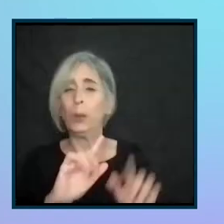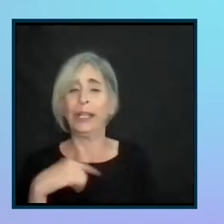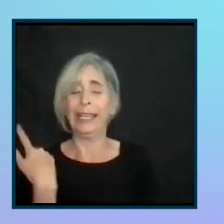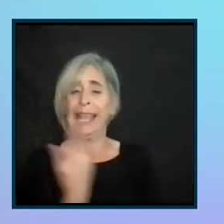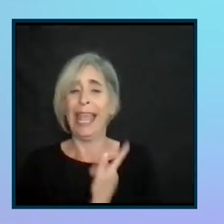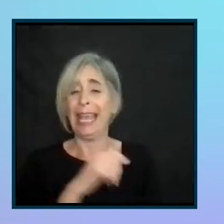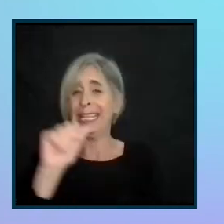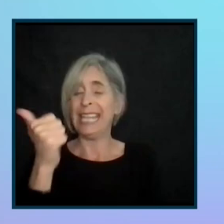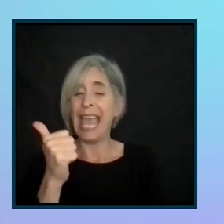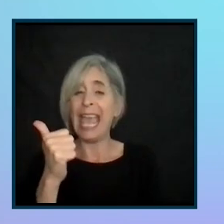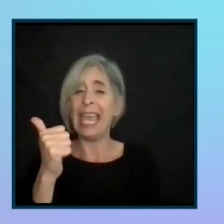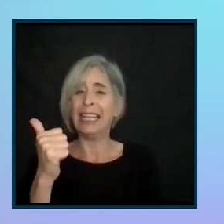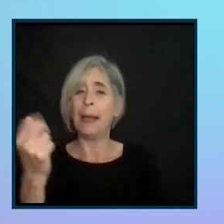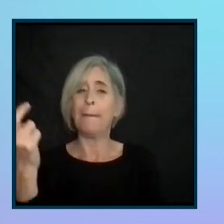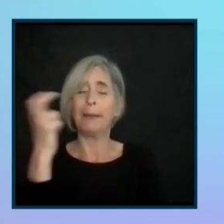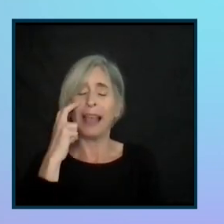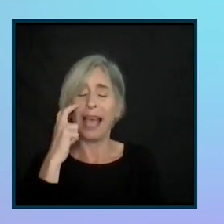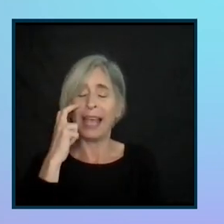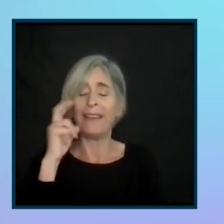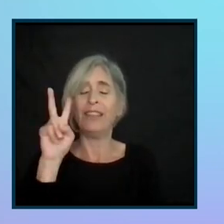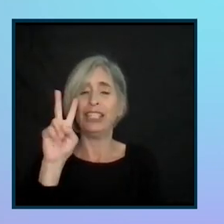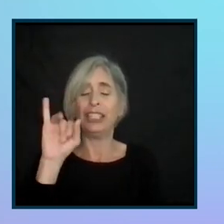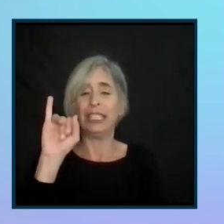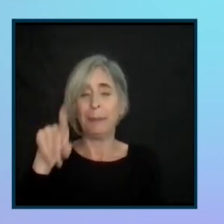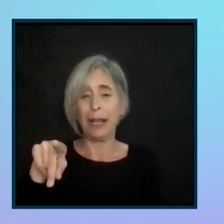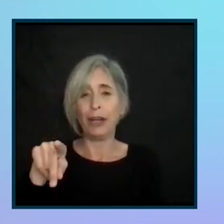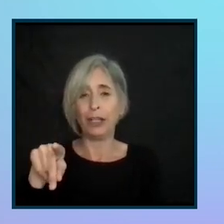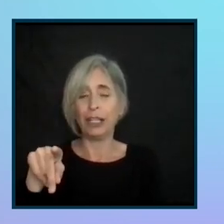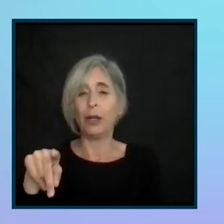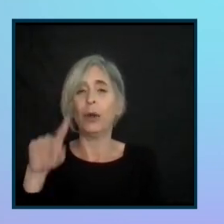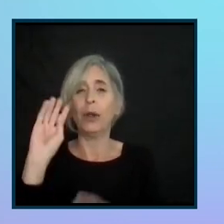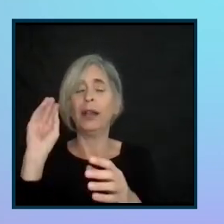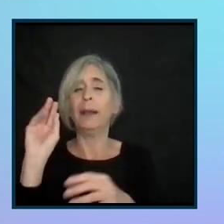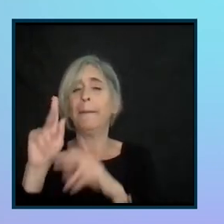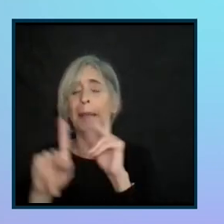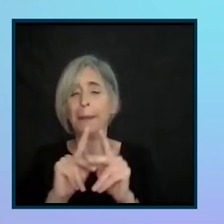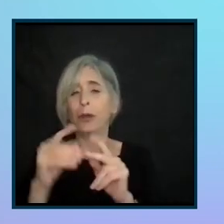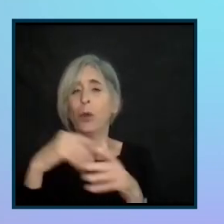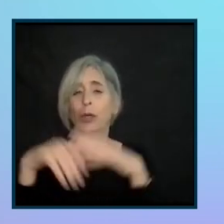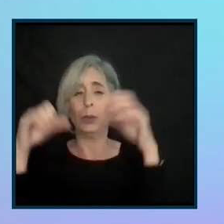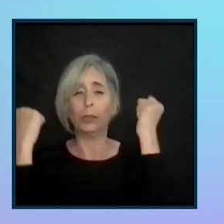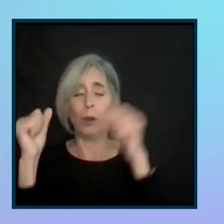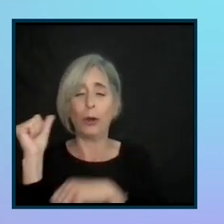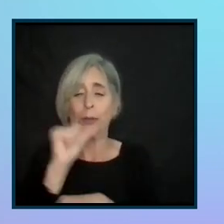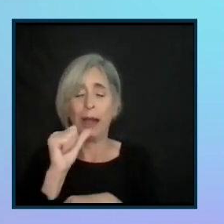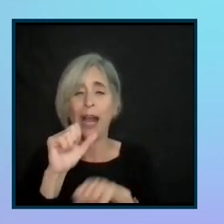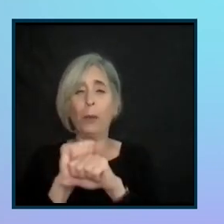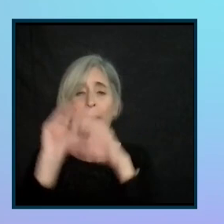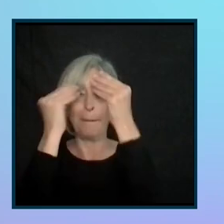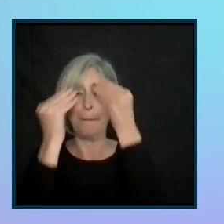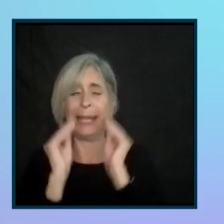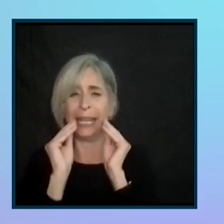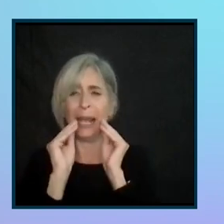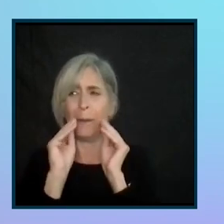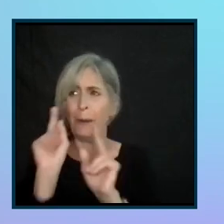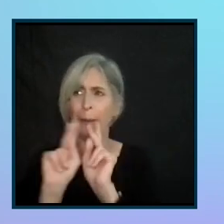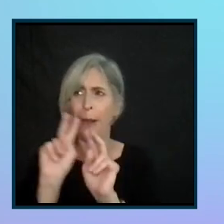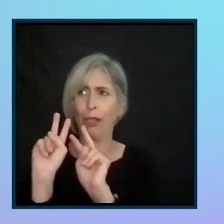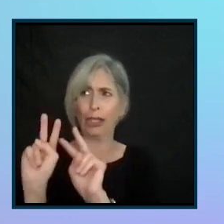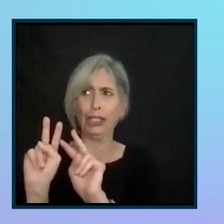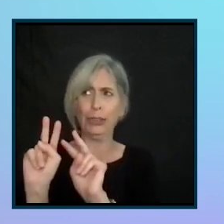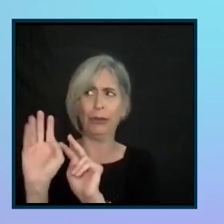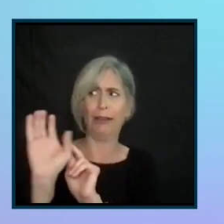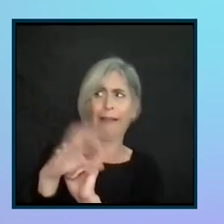blind, visually impaired people walk into a sports bar with makeup on. So what was that like? Did you feel people looking at you kind of funny?